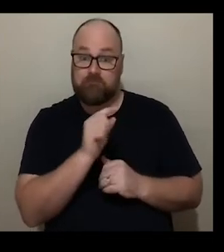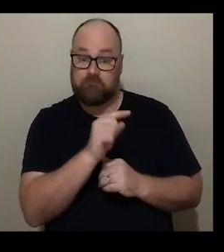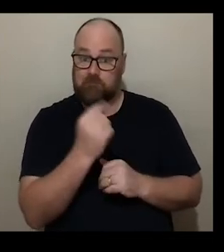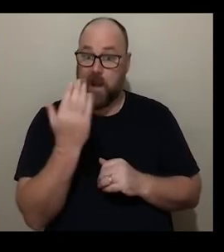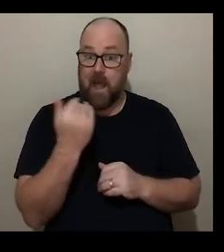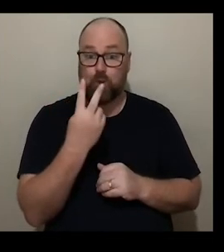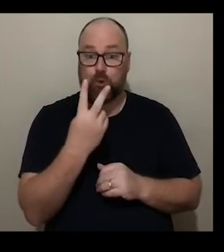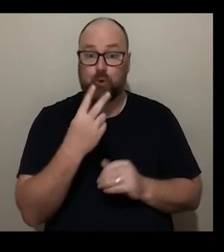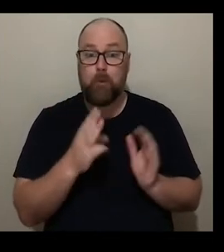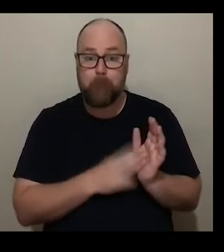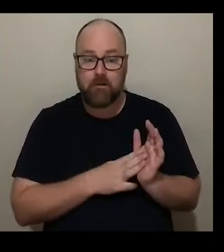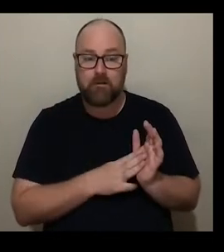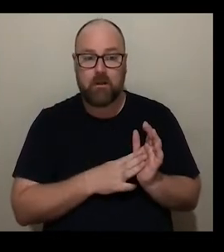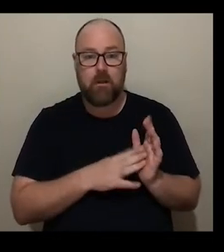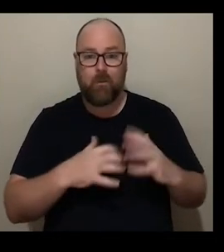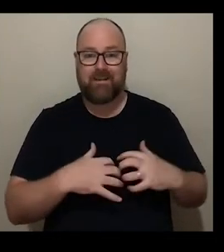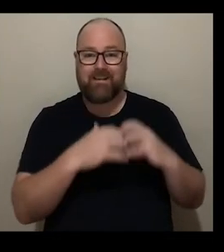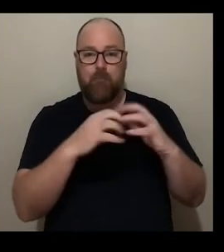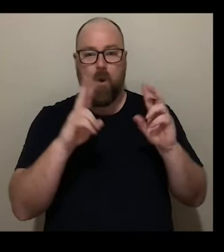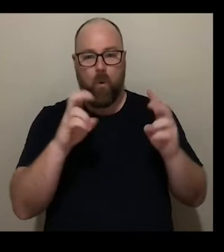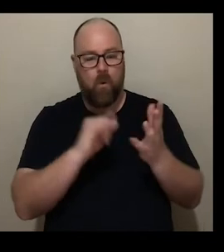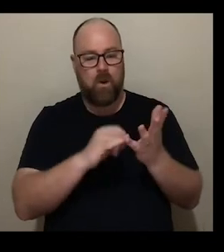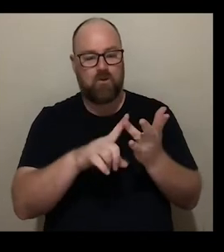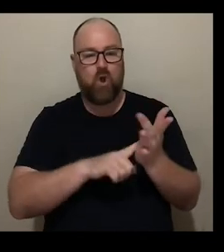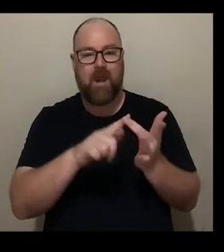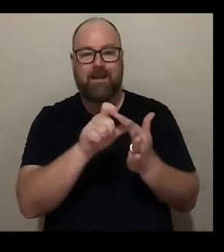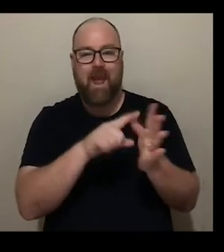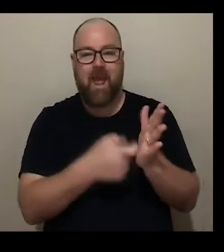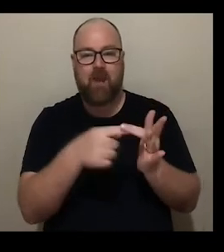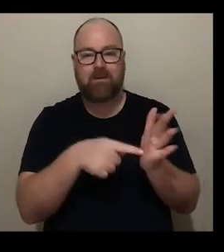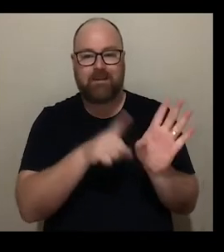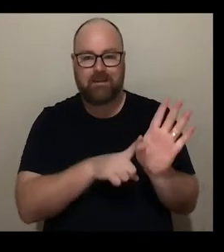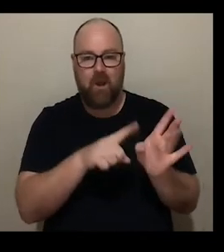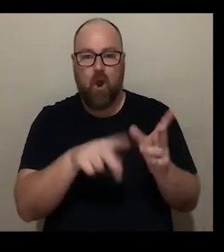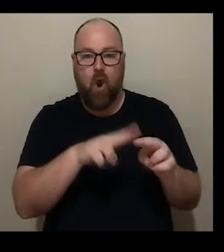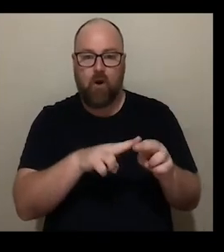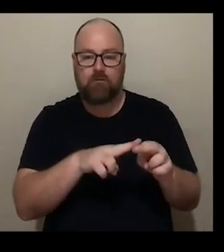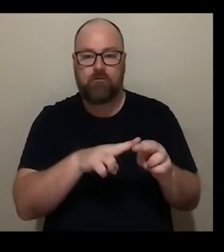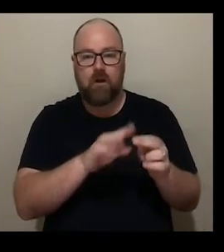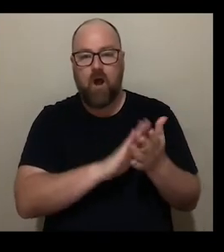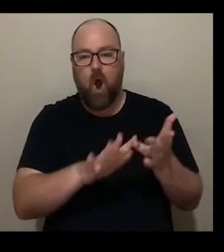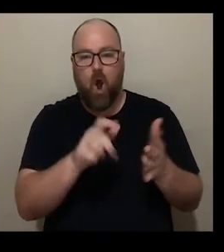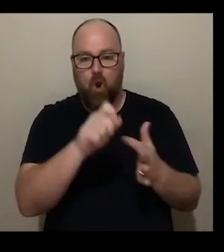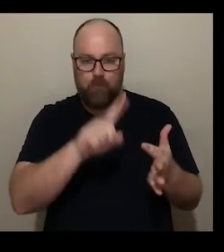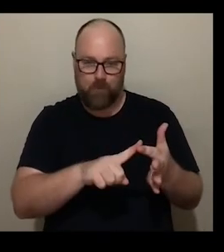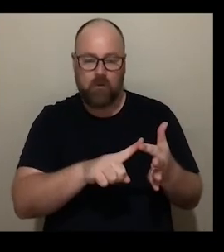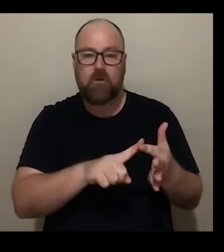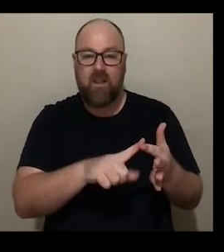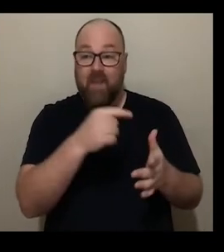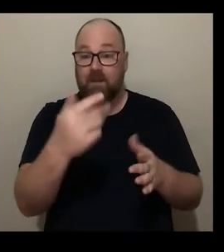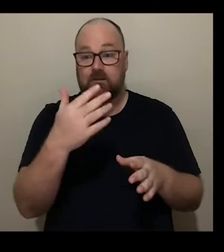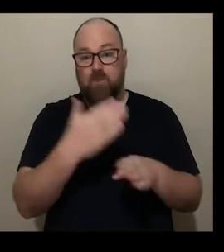last two months set up something called Solidarity of Hope which is working with neurodivergent and